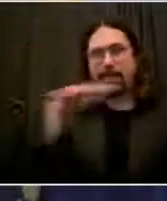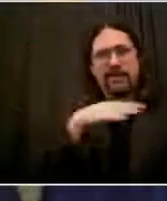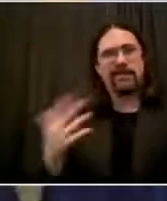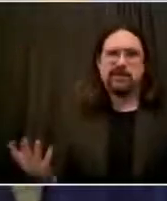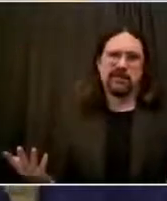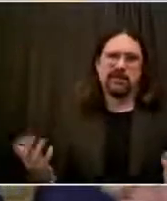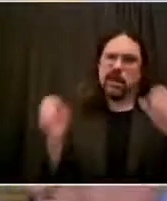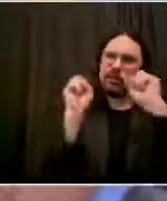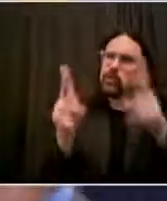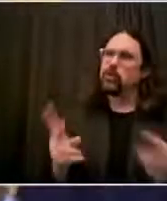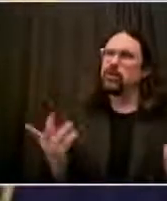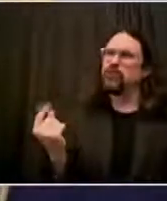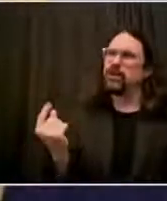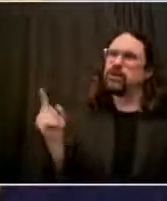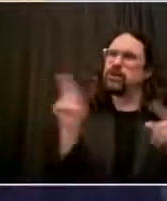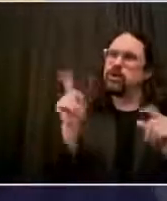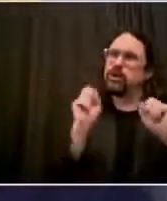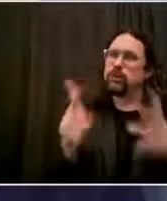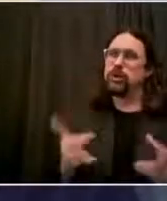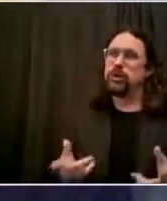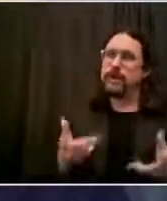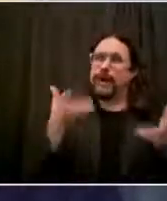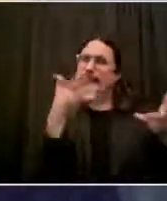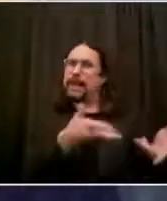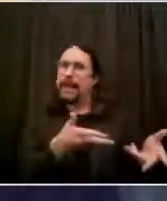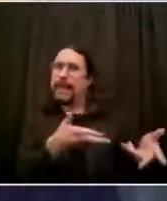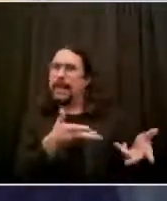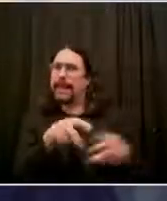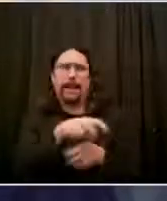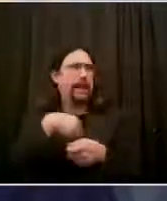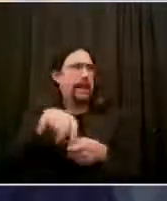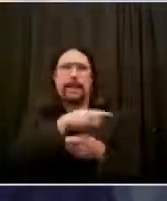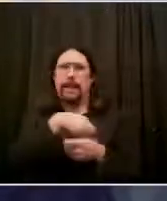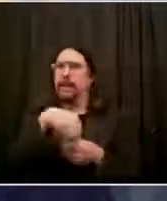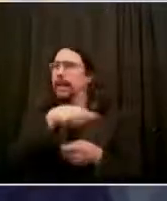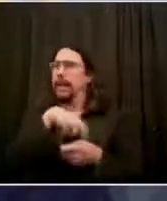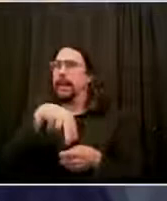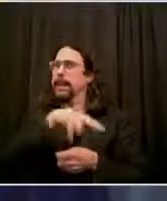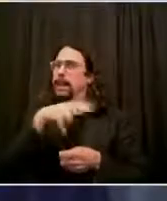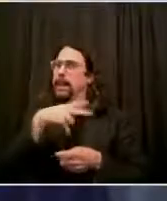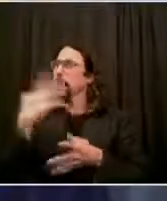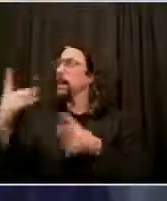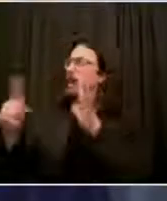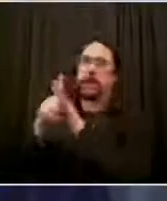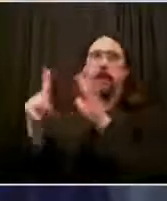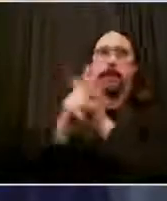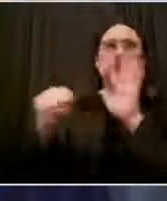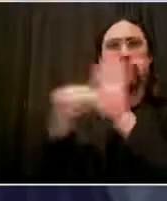Okay, who's next? Last two for today. Next, we have Marsha from CBS.